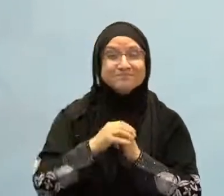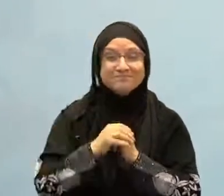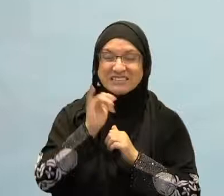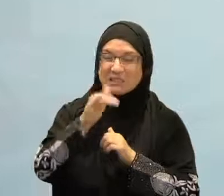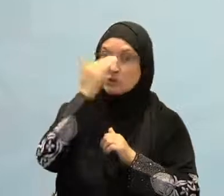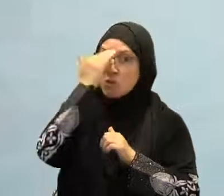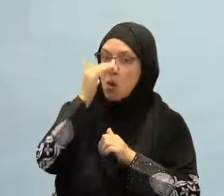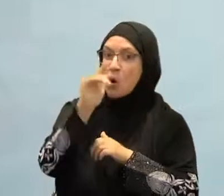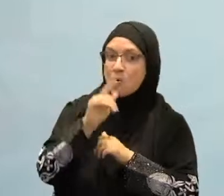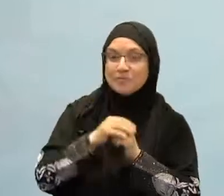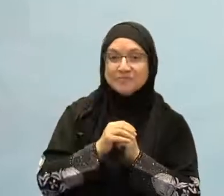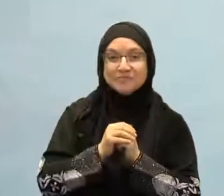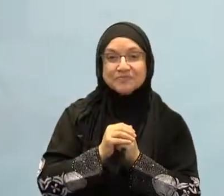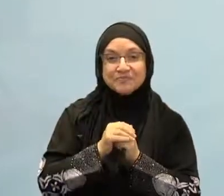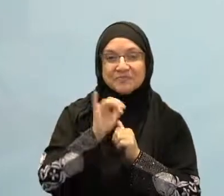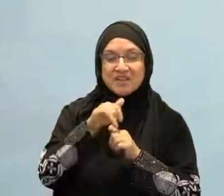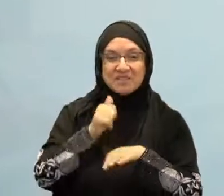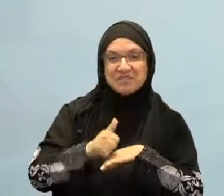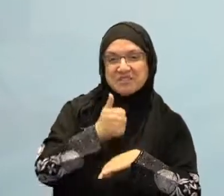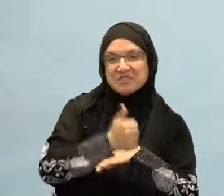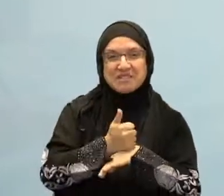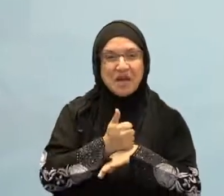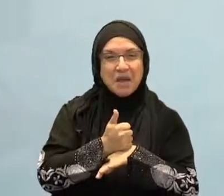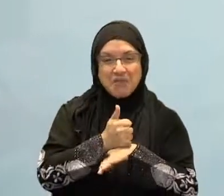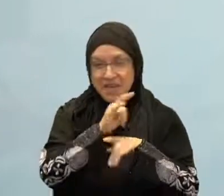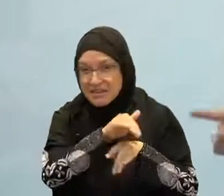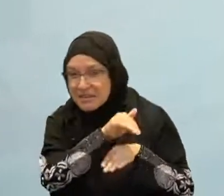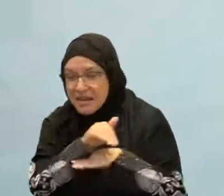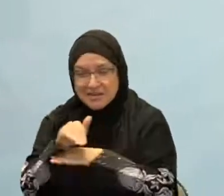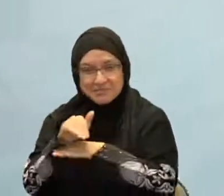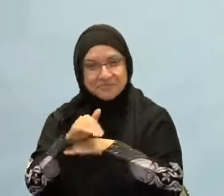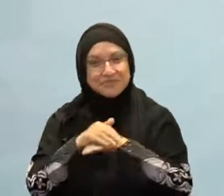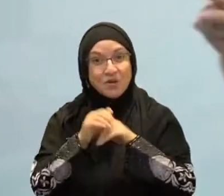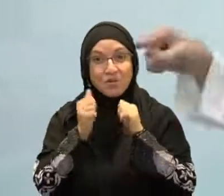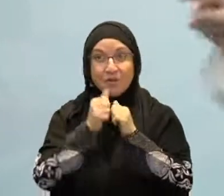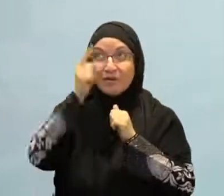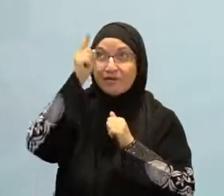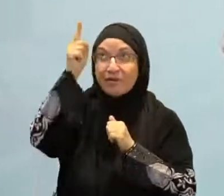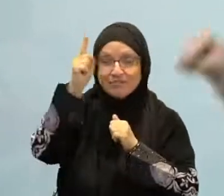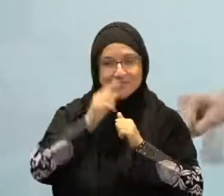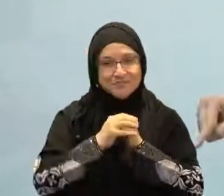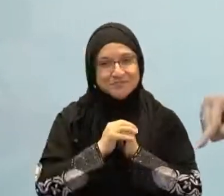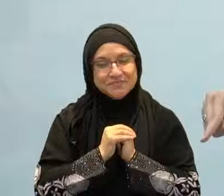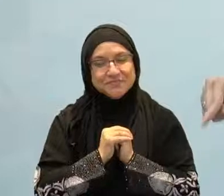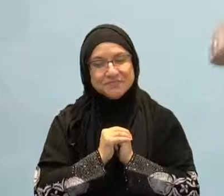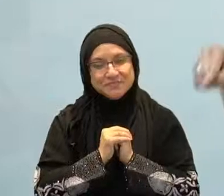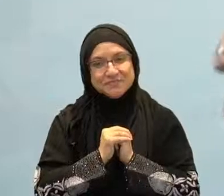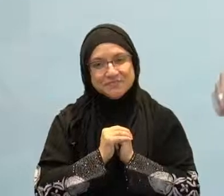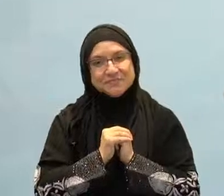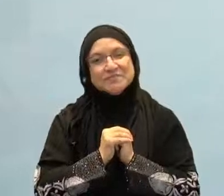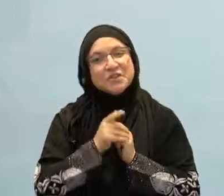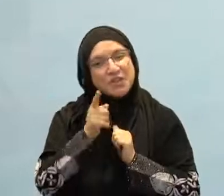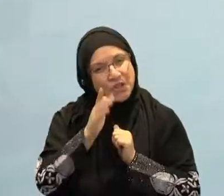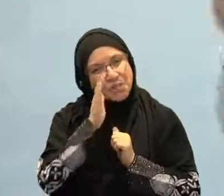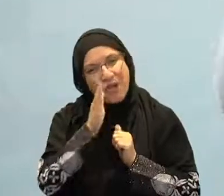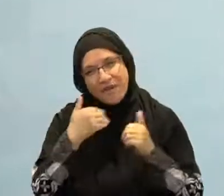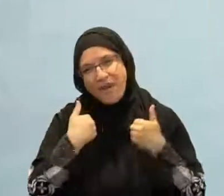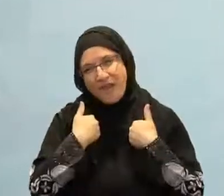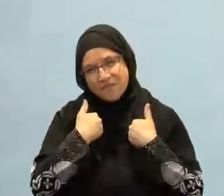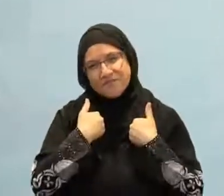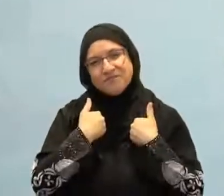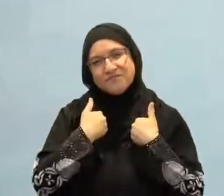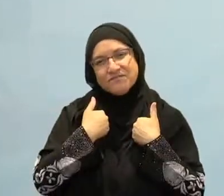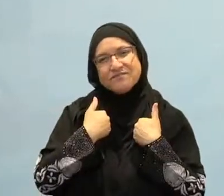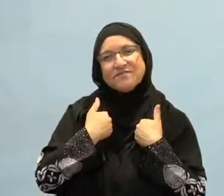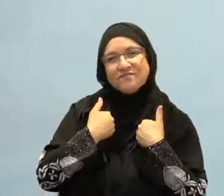It's too busy throughout the day. Too much going on. There is nothing that connects a person to Allah like that time. Because